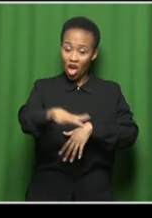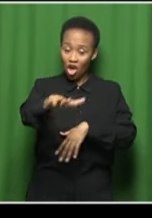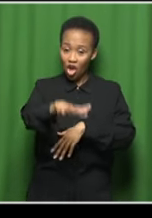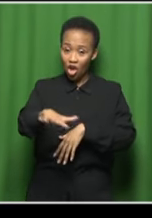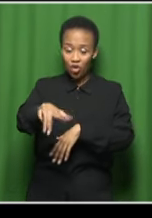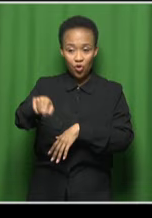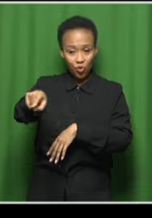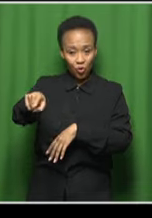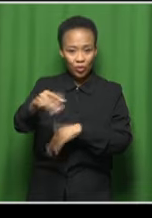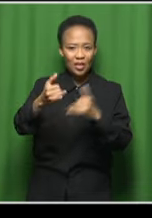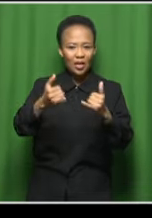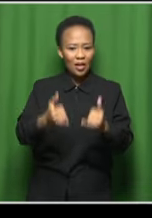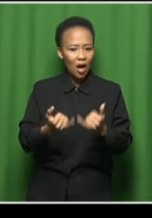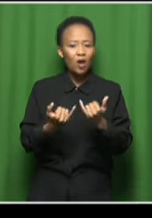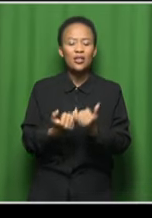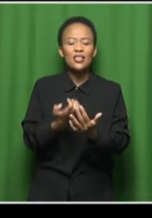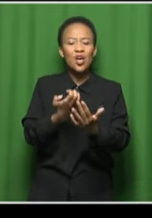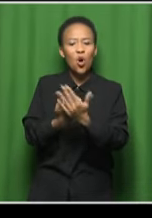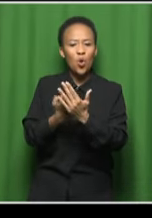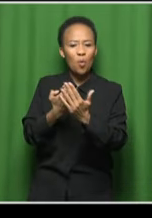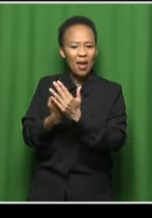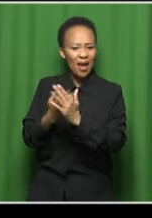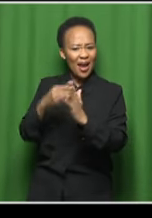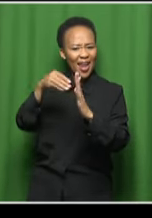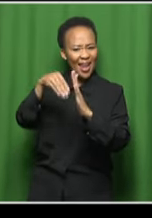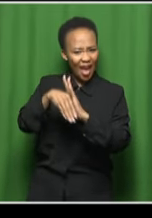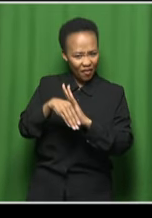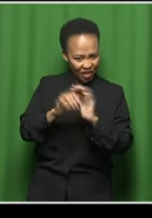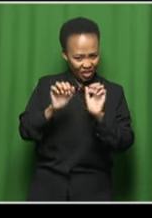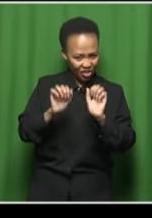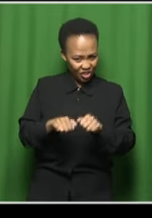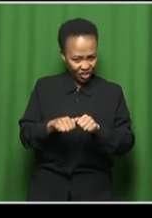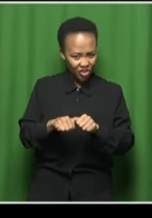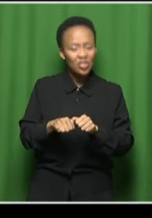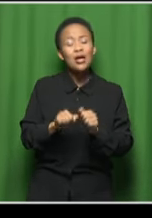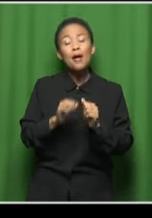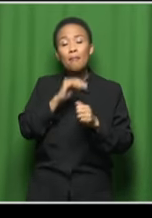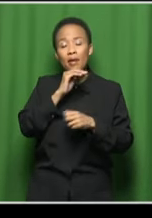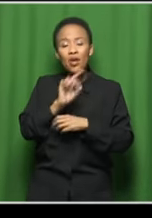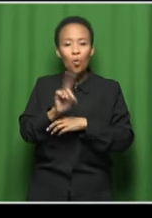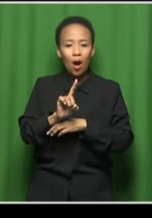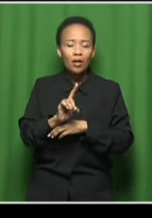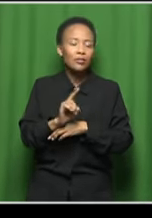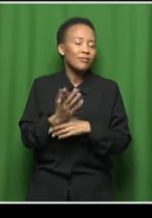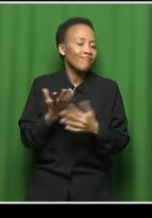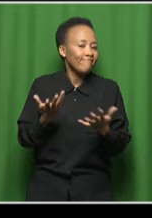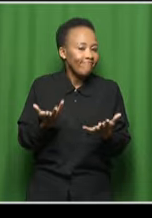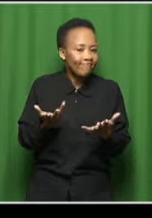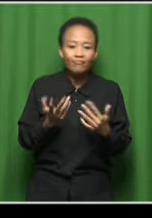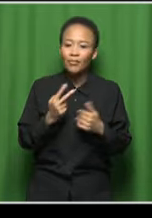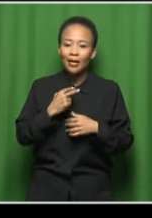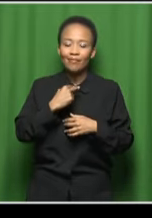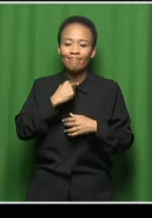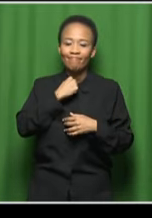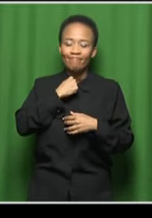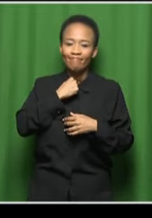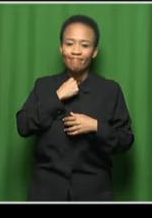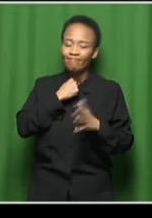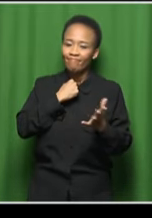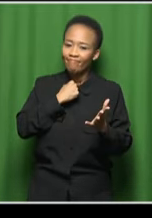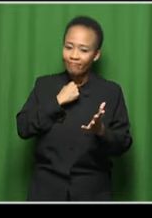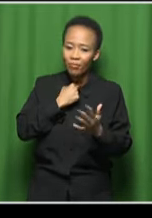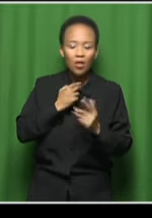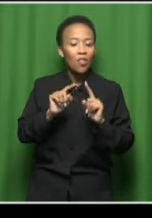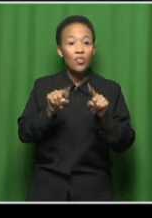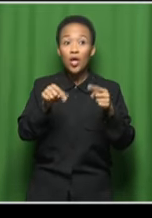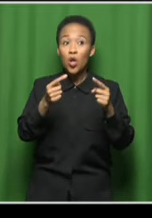living on an economic knife edge, which means that they are not able to offer artists very often